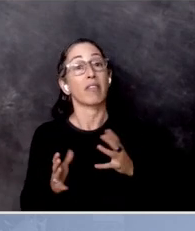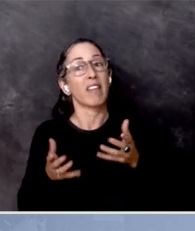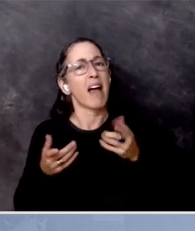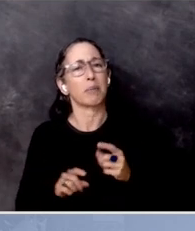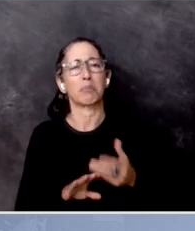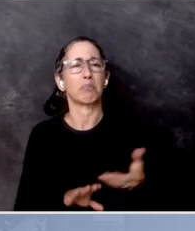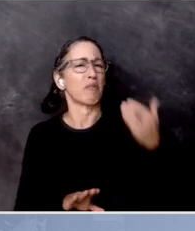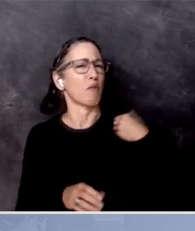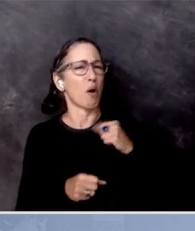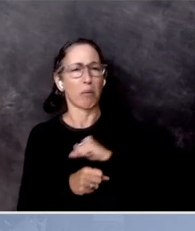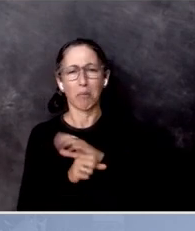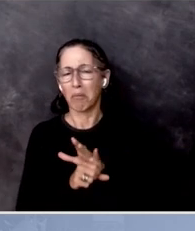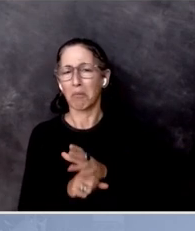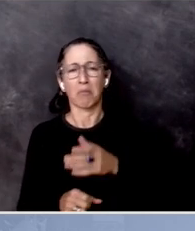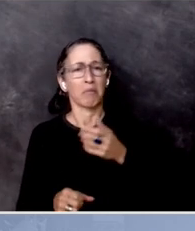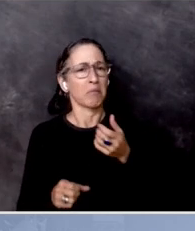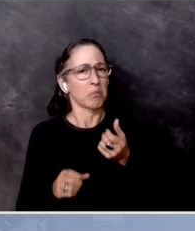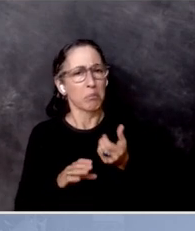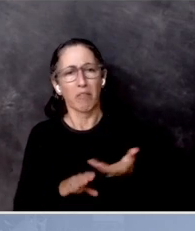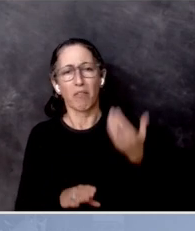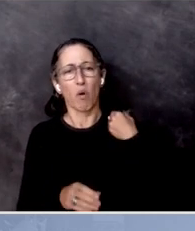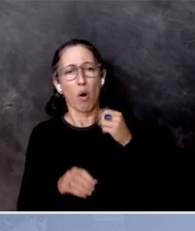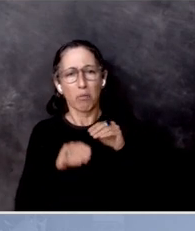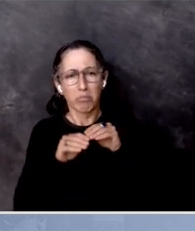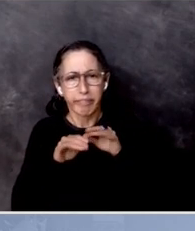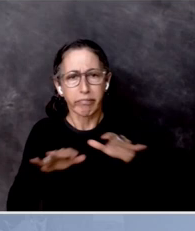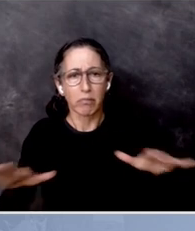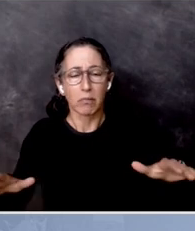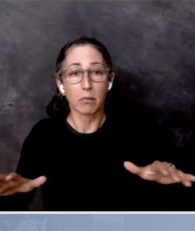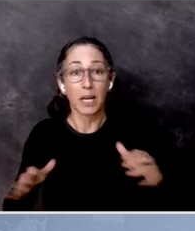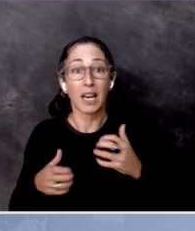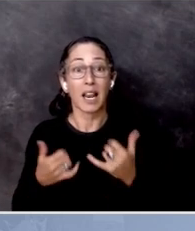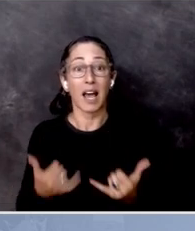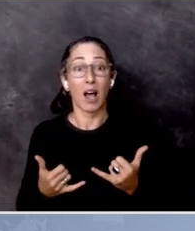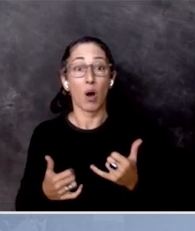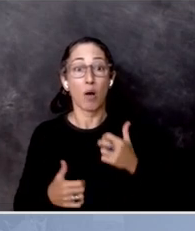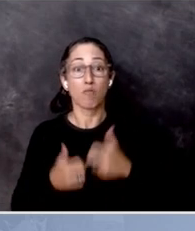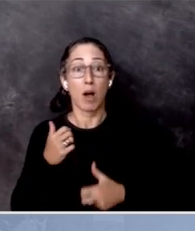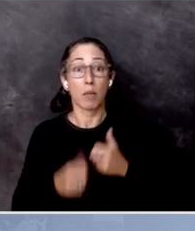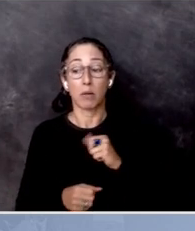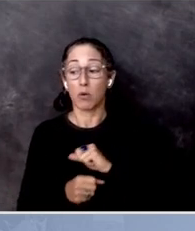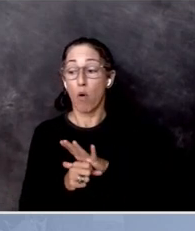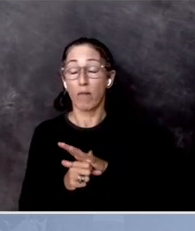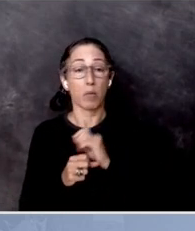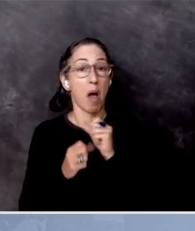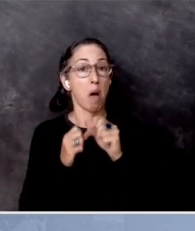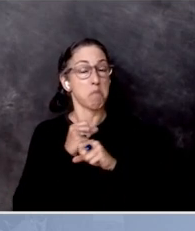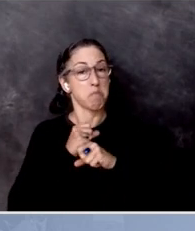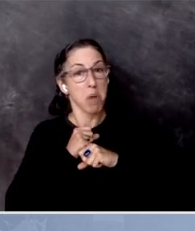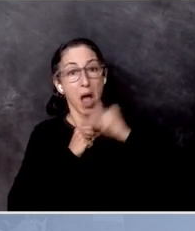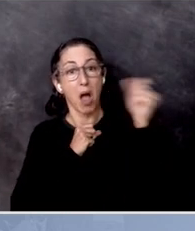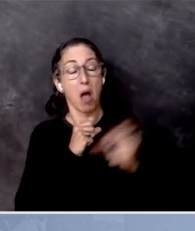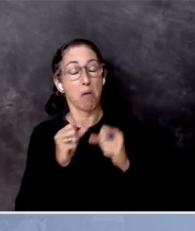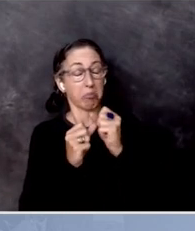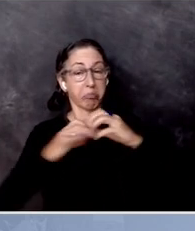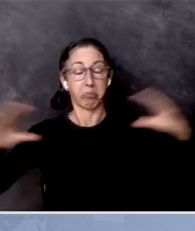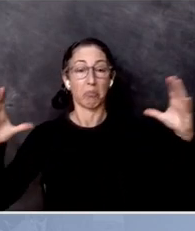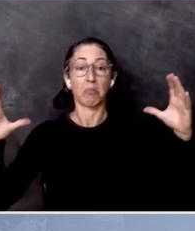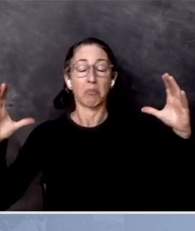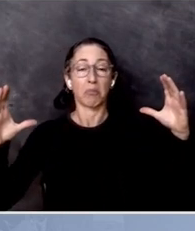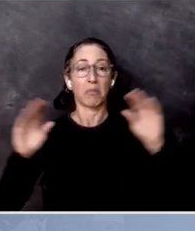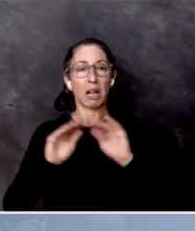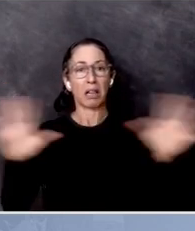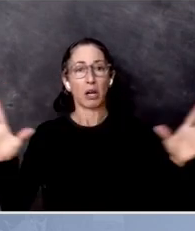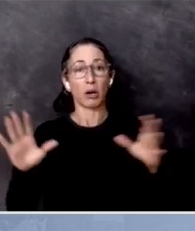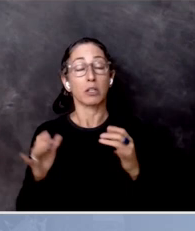and because of the pandemic, those problems have been magnified. And so when we're encouraging people to go vote and we're pushing them to go to the polls, of course, that